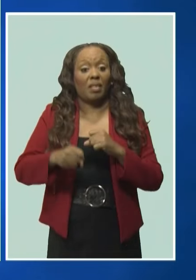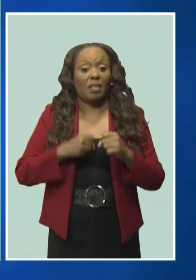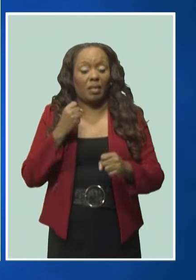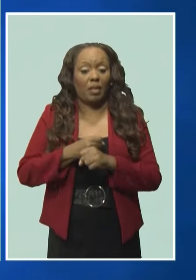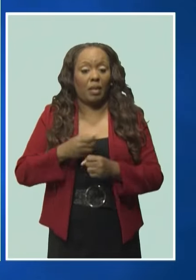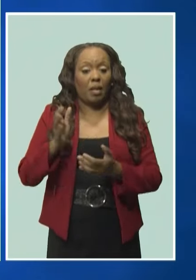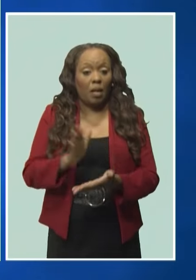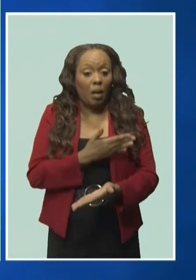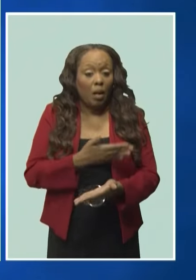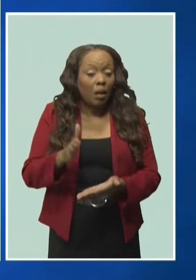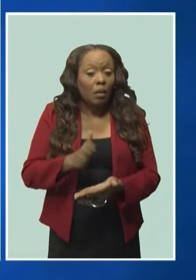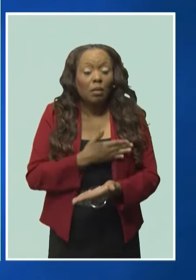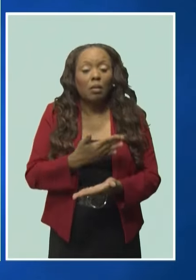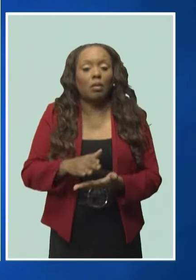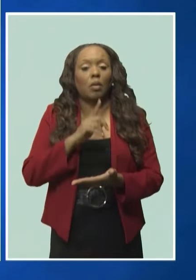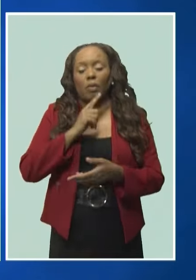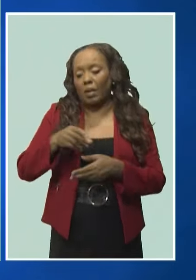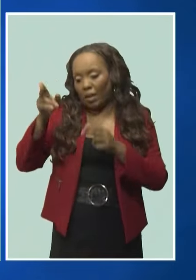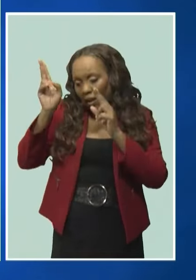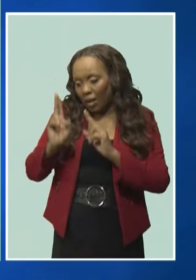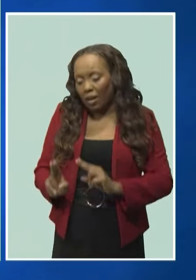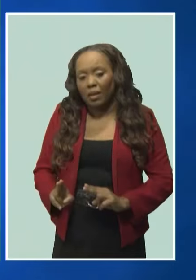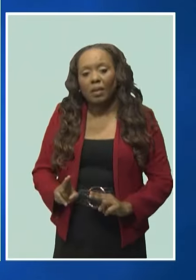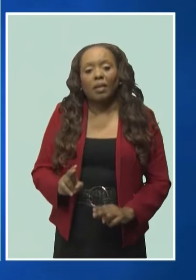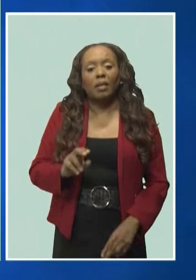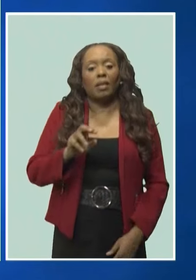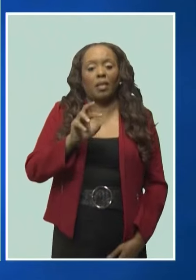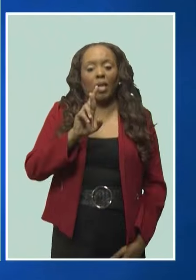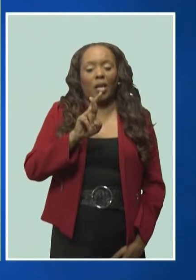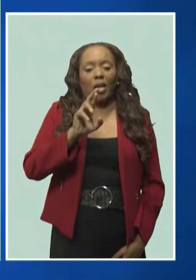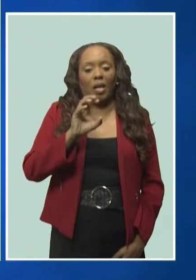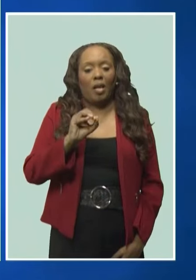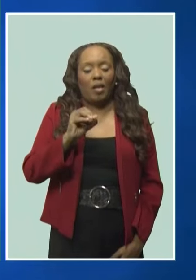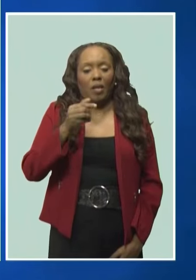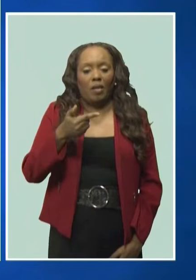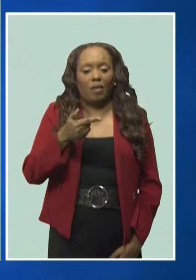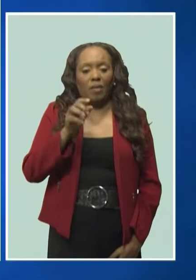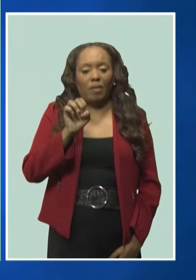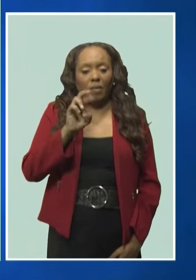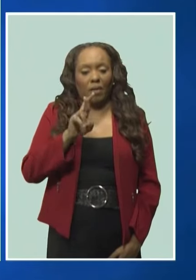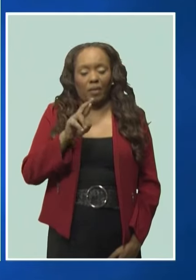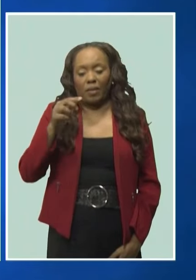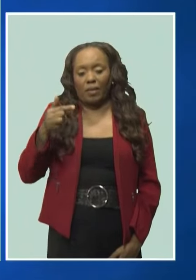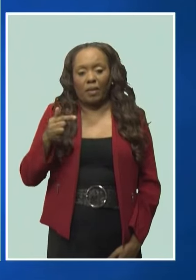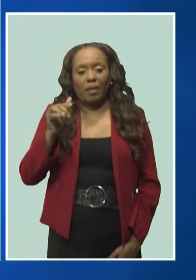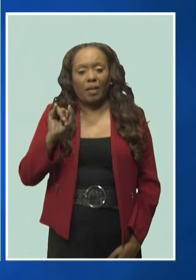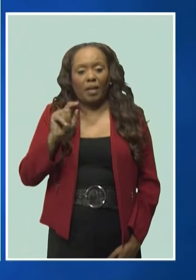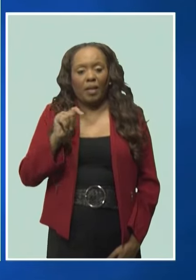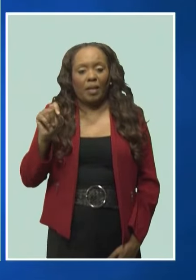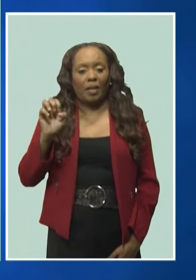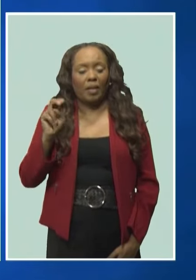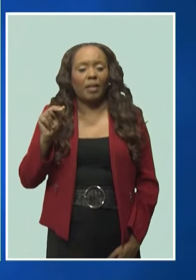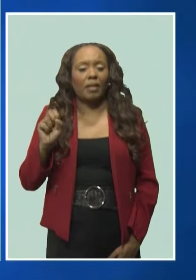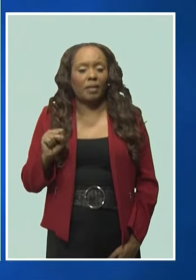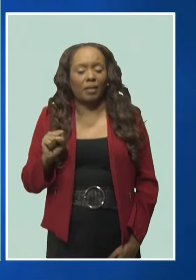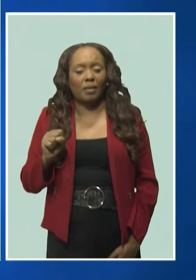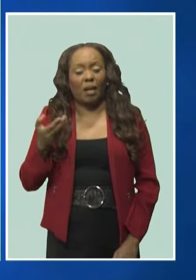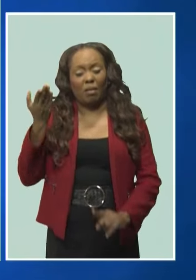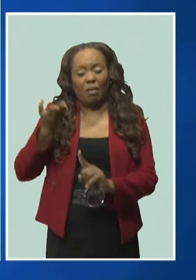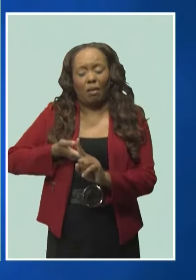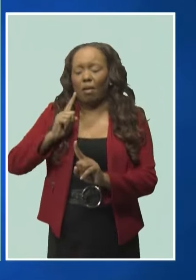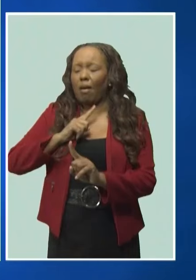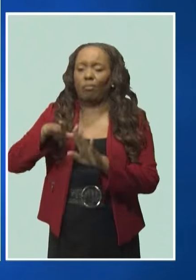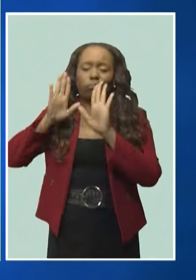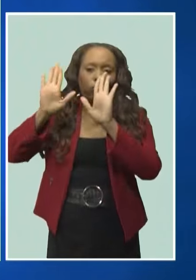features a tribute to Mr. Roger Gittins, who is renowned for his